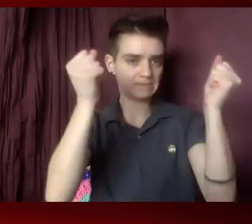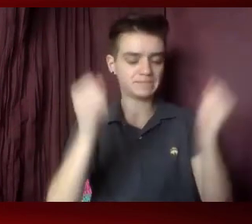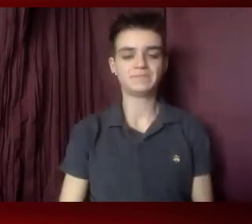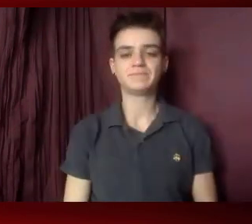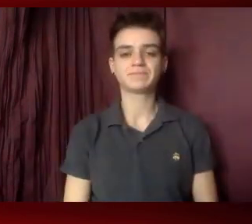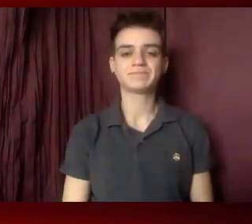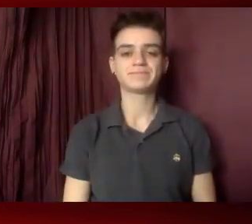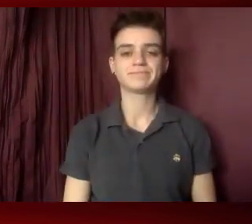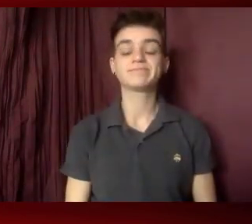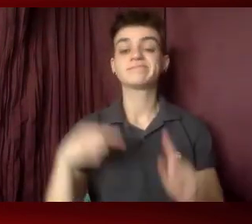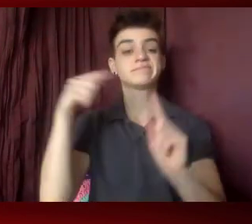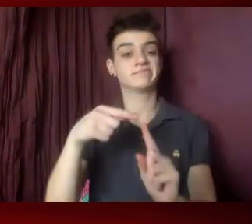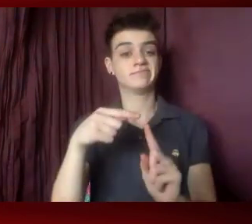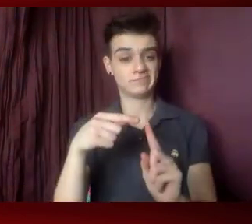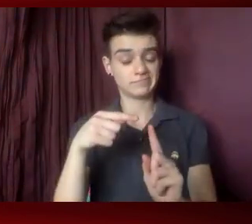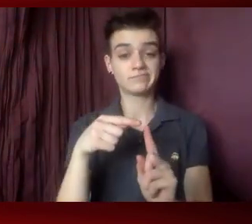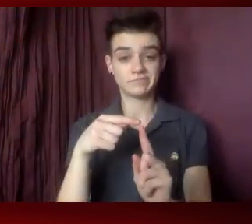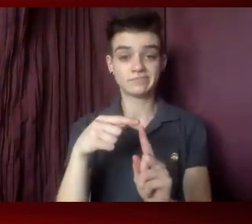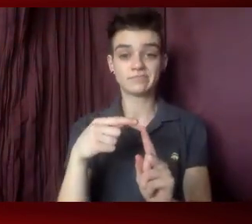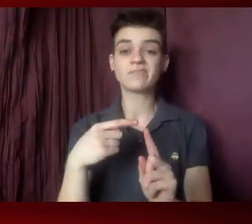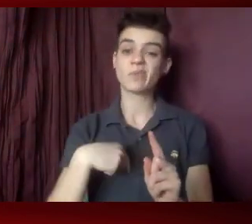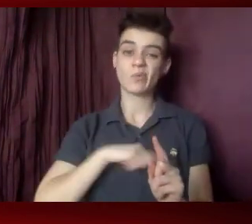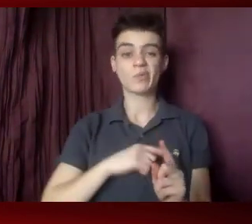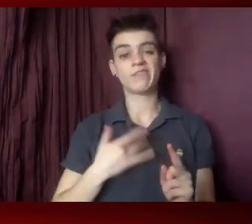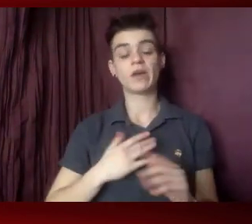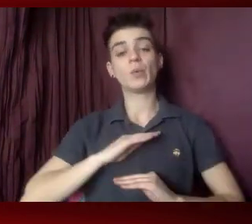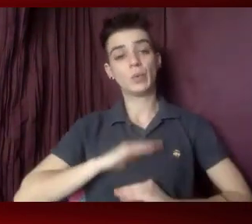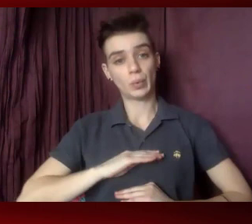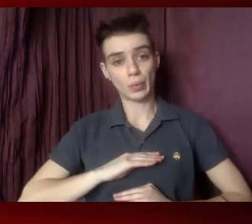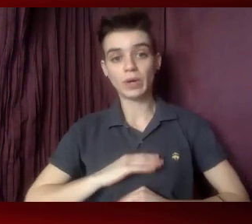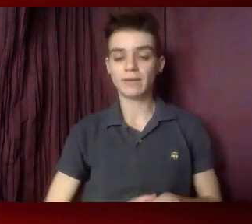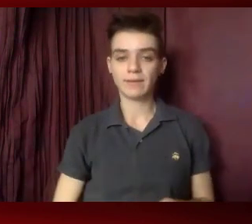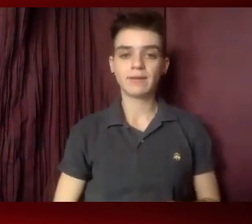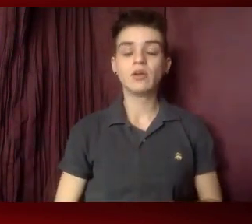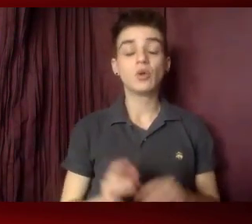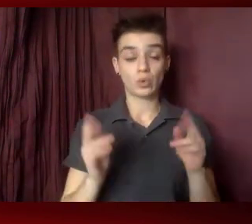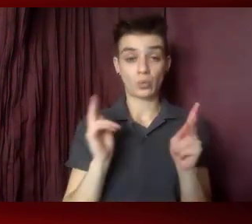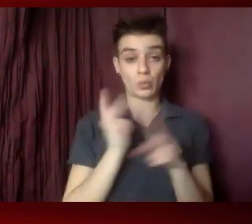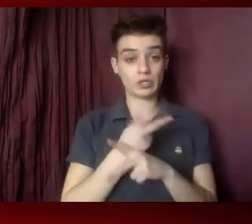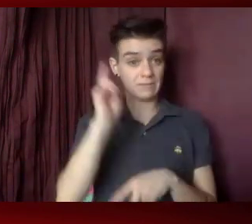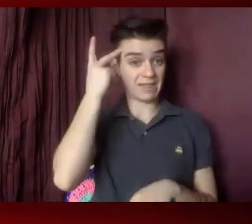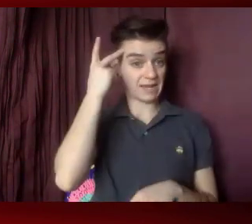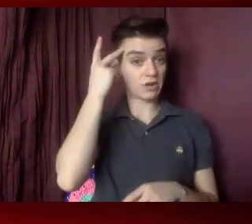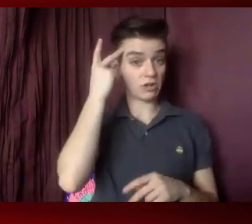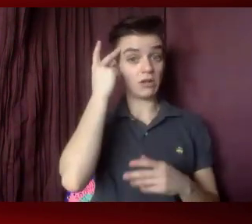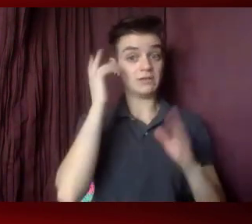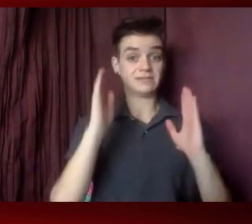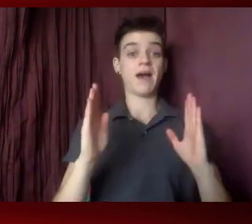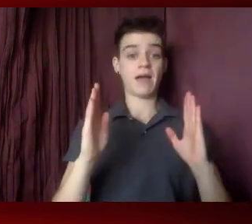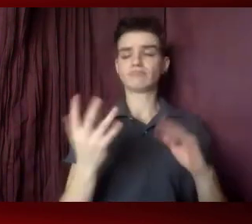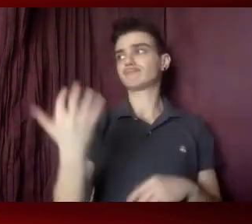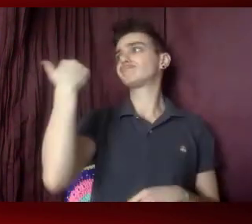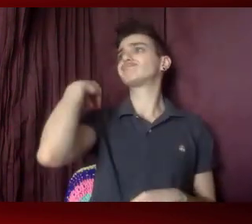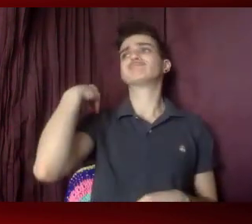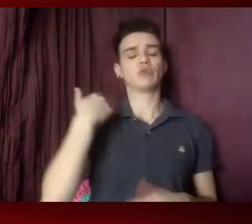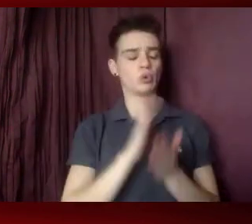In short, today we find ourselves with a sense of relief that the darkest times, political times are behind us, but with challenges still ahead and a tremendous amount of